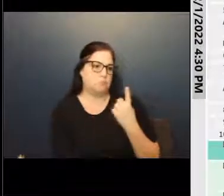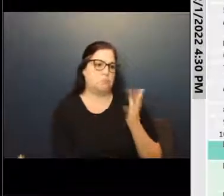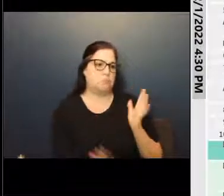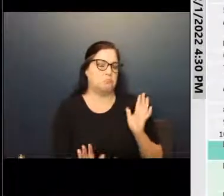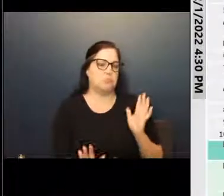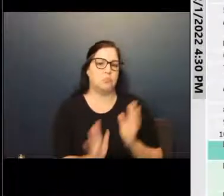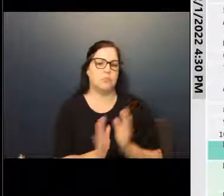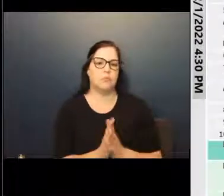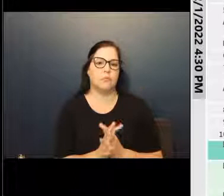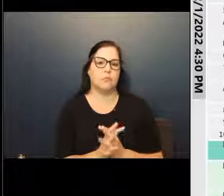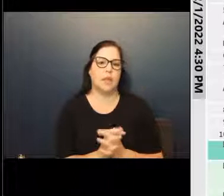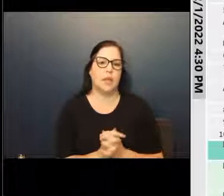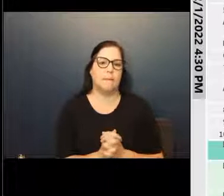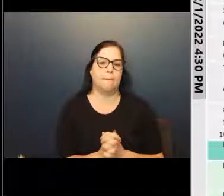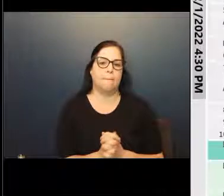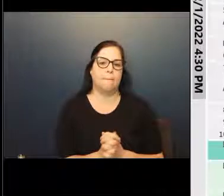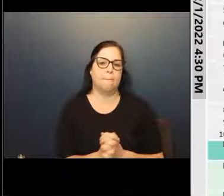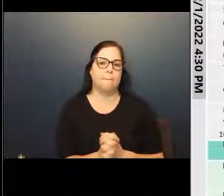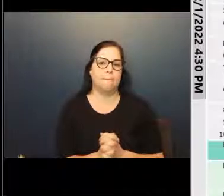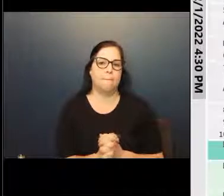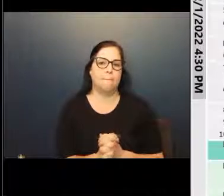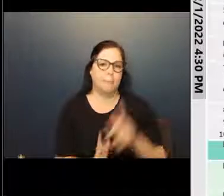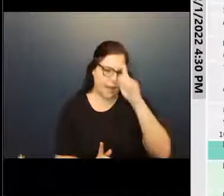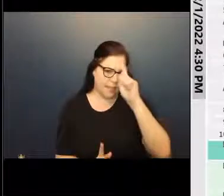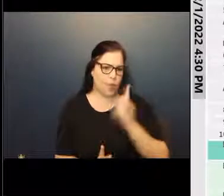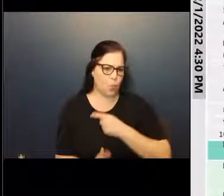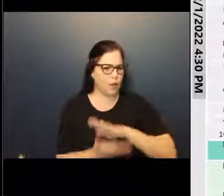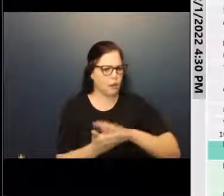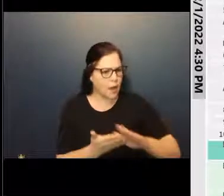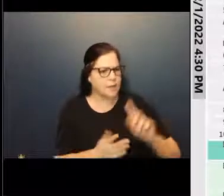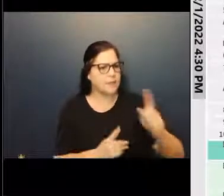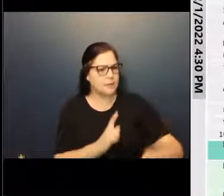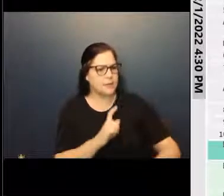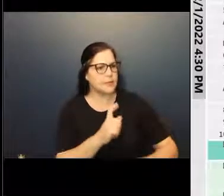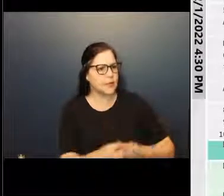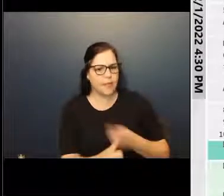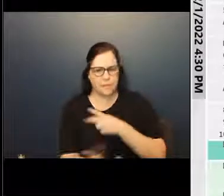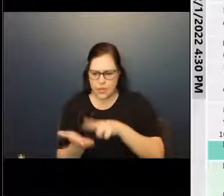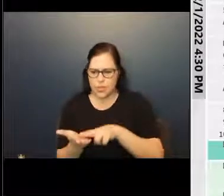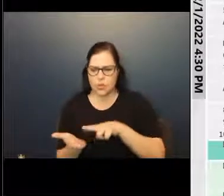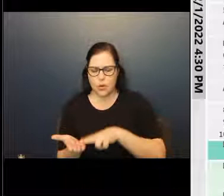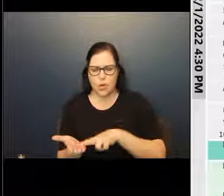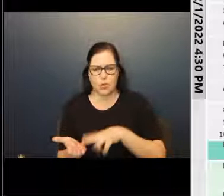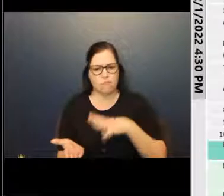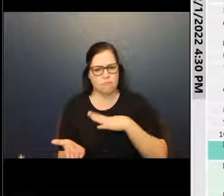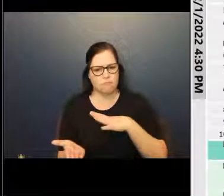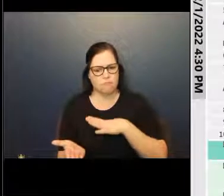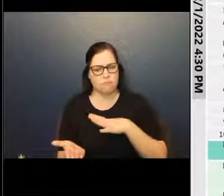you know, I think we were generous with the first contract to get the property,